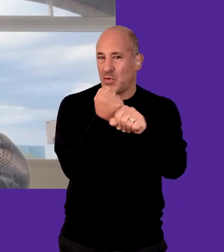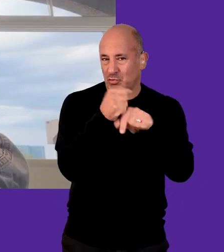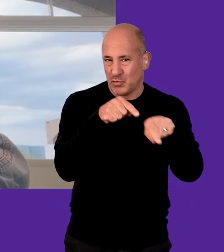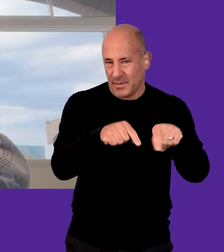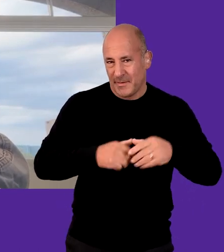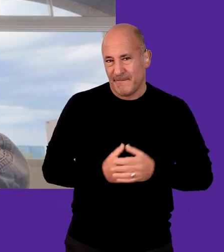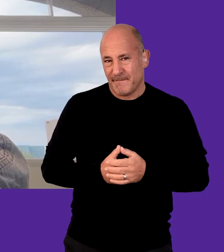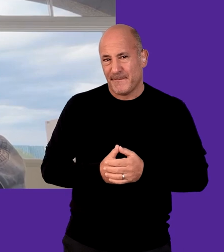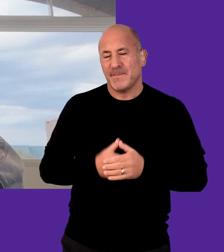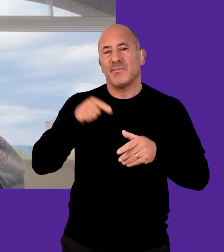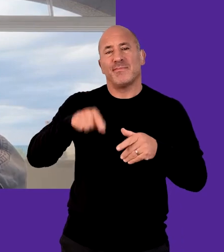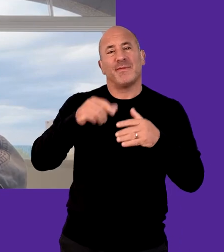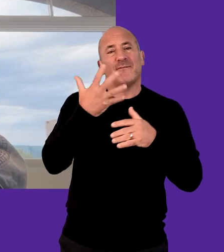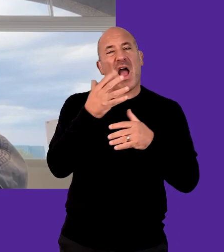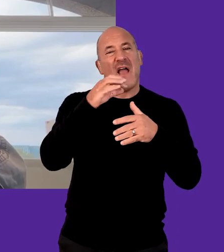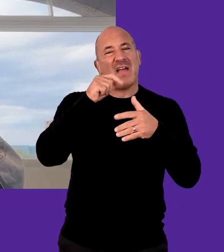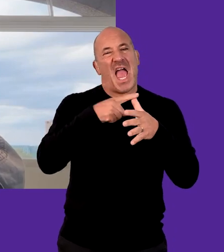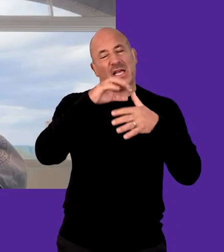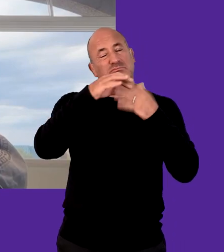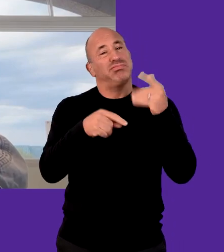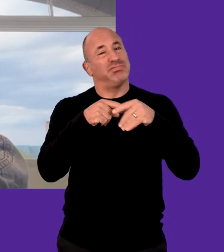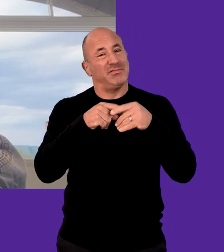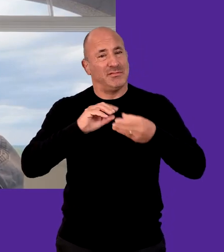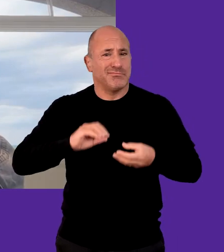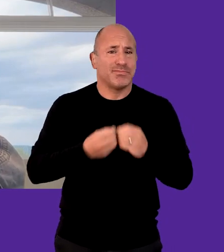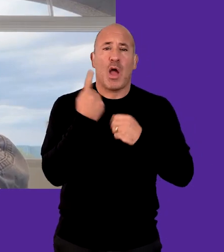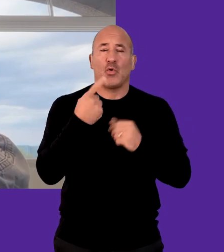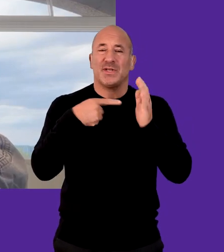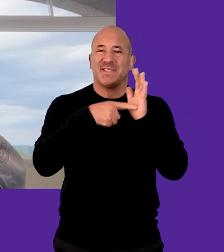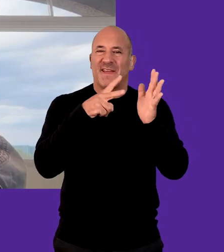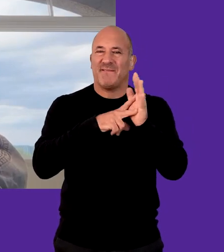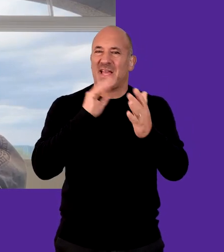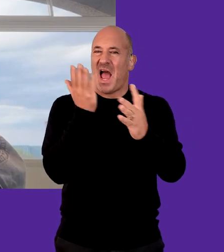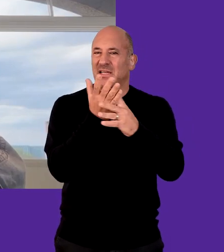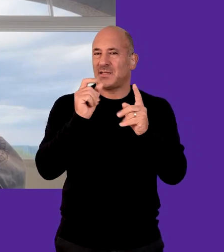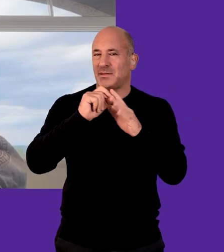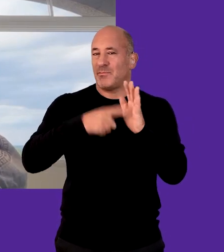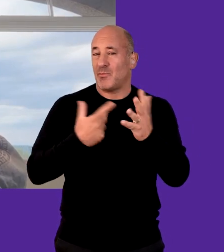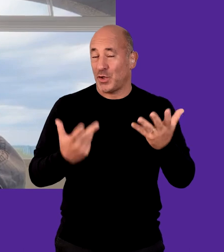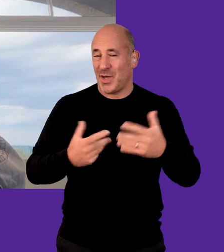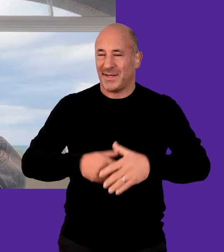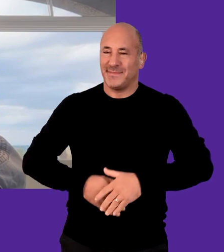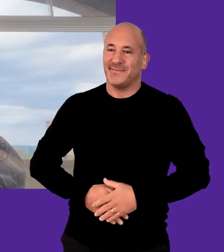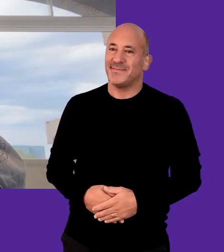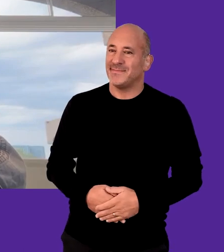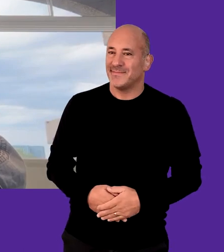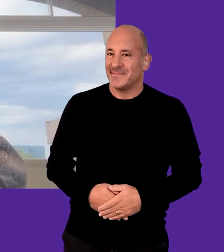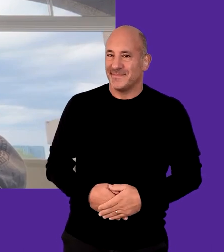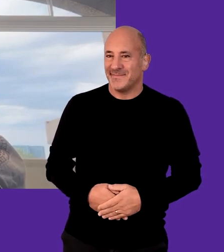inclusion in UK television